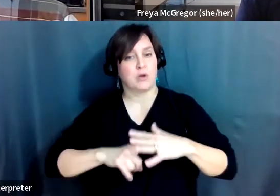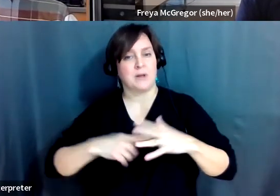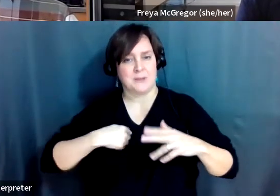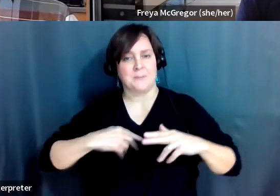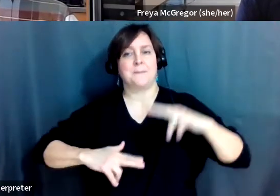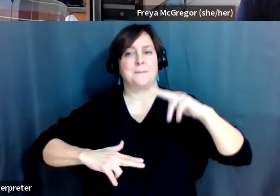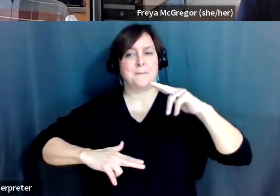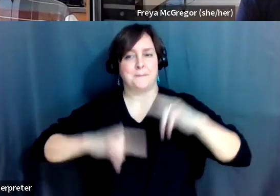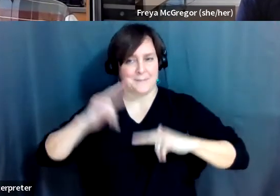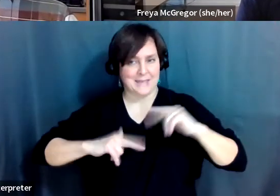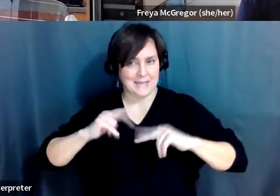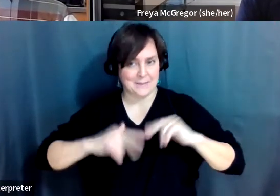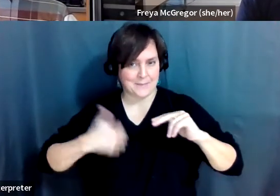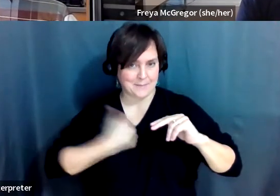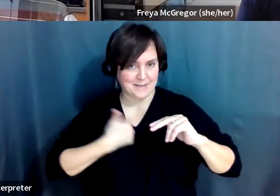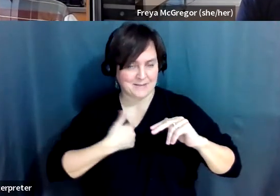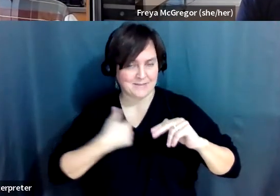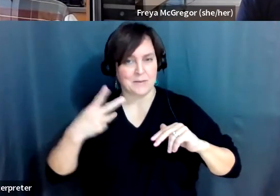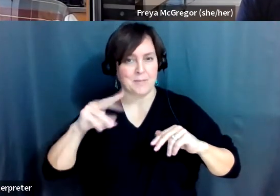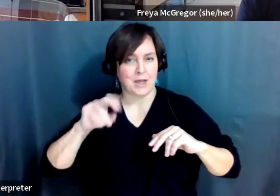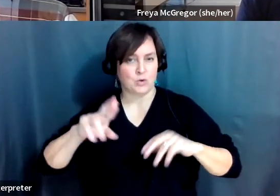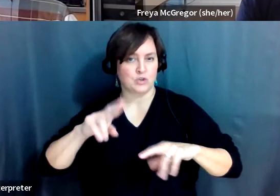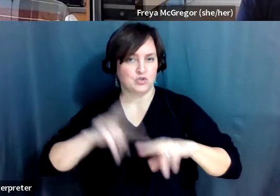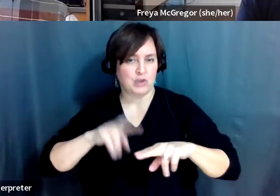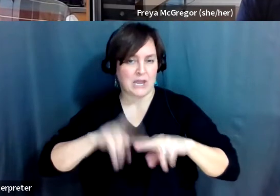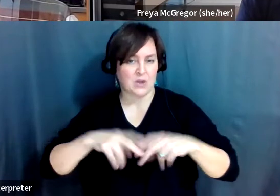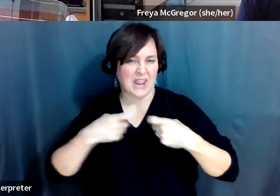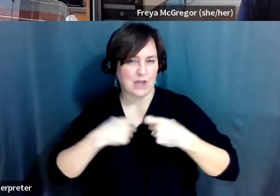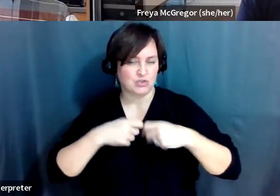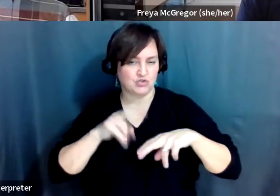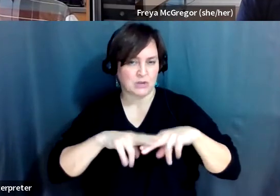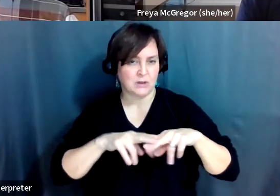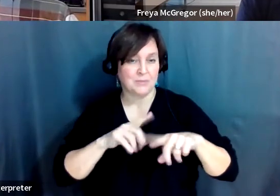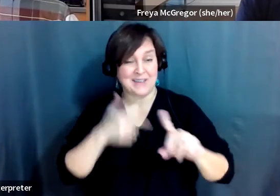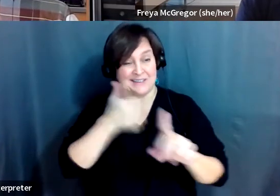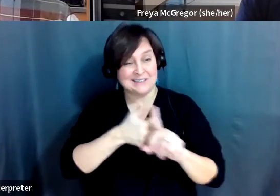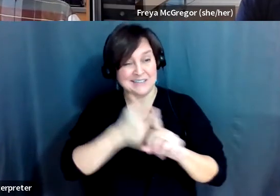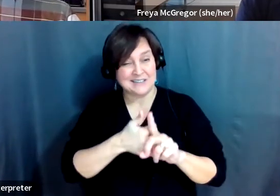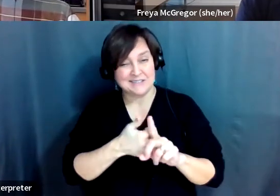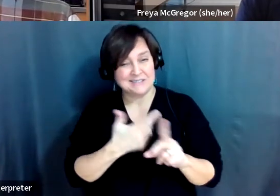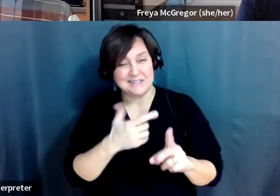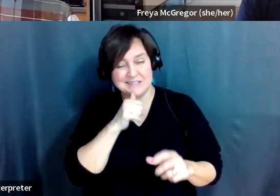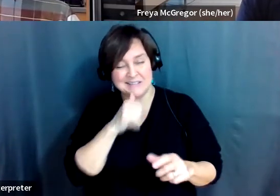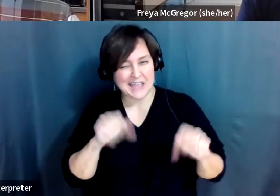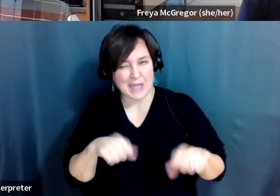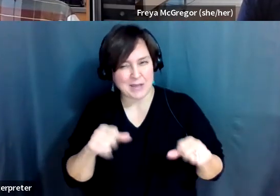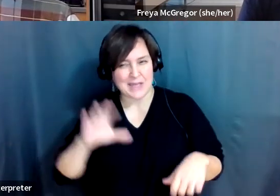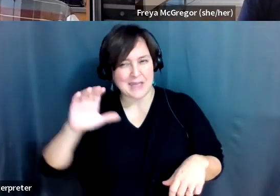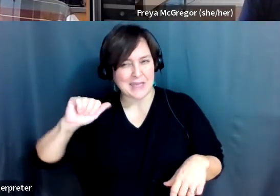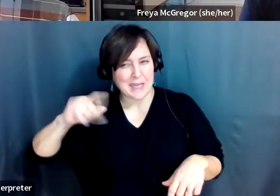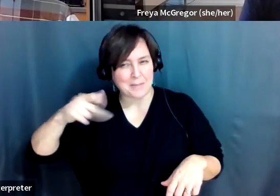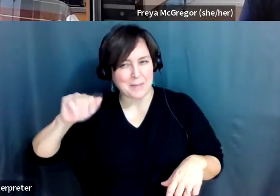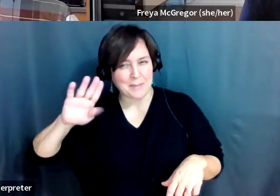a power chair and realizing it wasn't very capable. And so then I started to